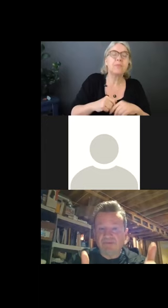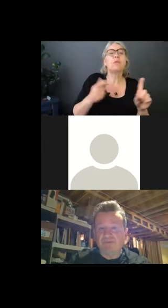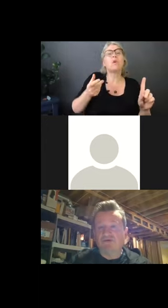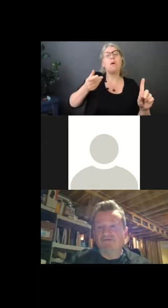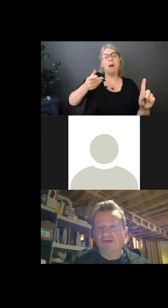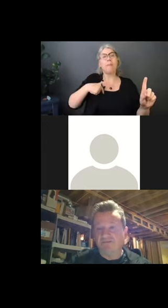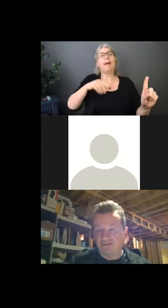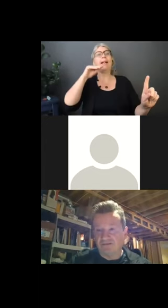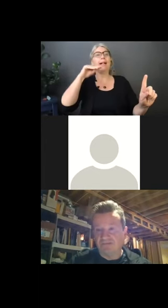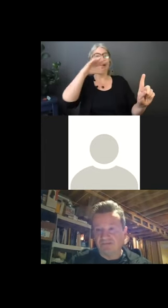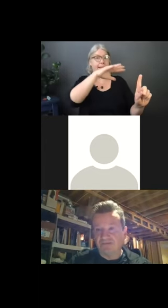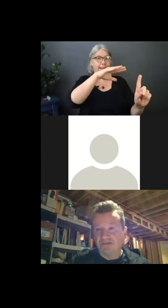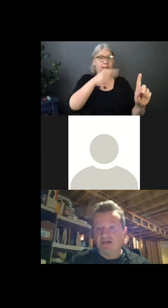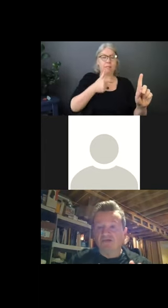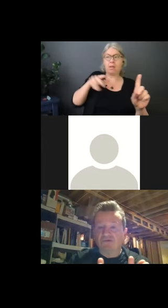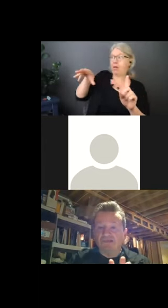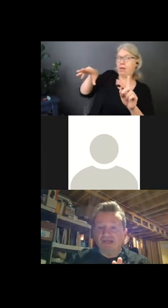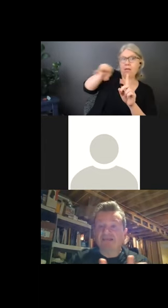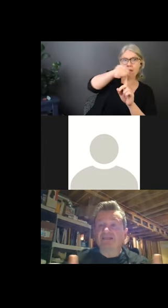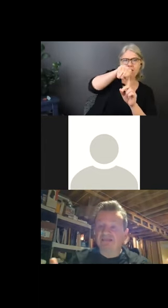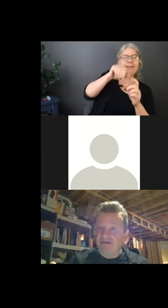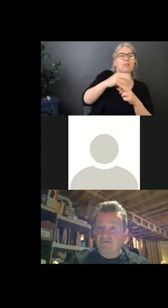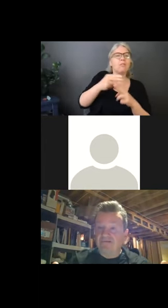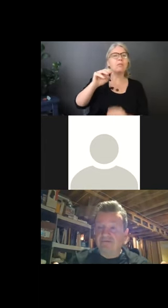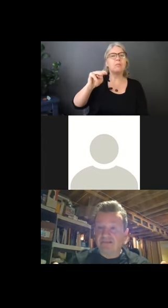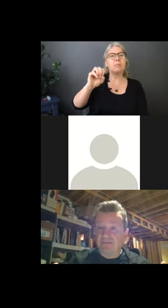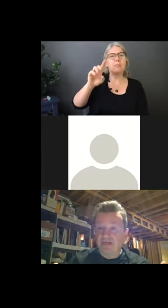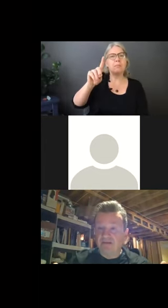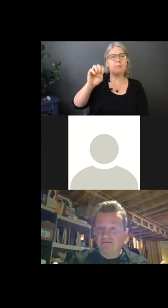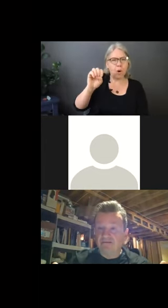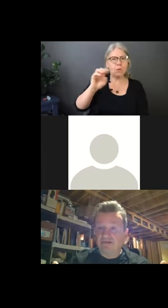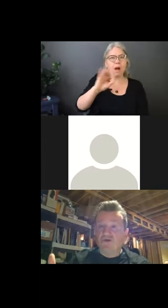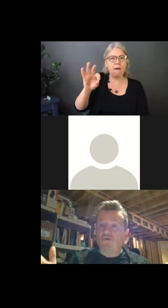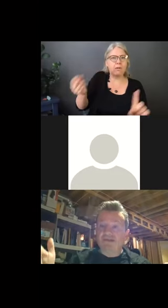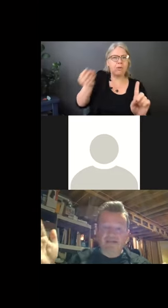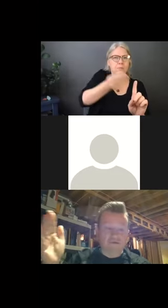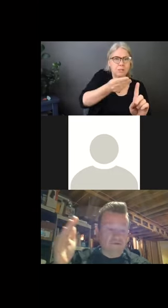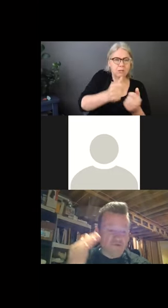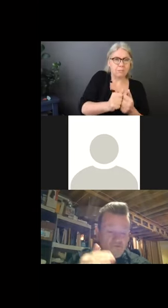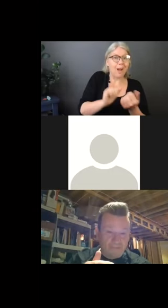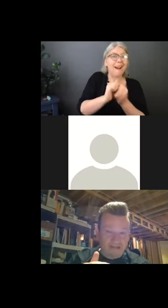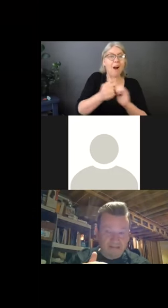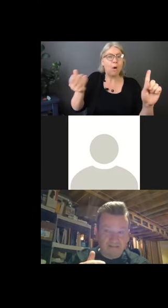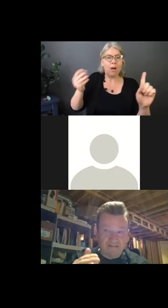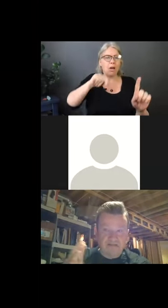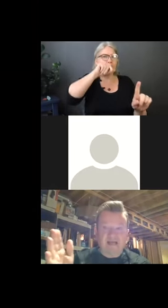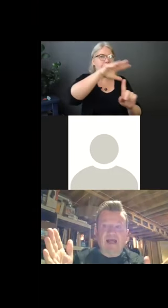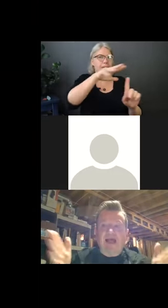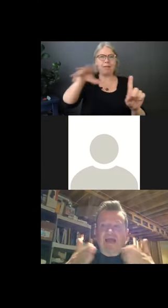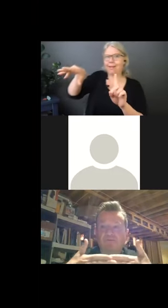entry is by mode of transmission. So staying six feet away from somebody will take those droplets